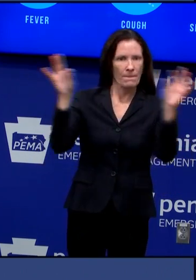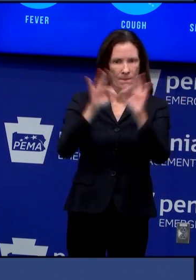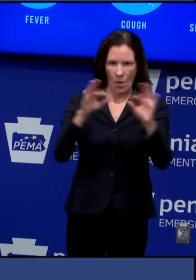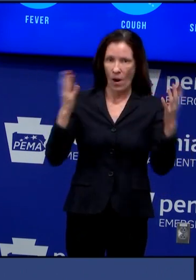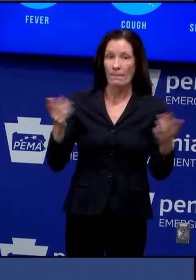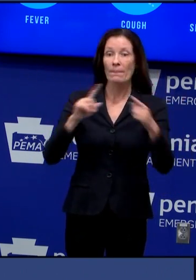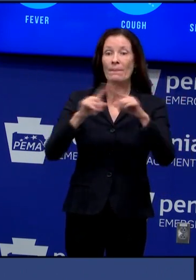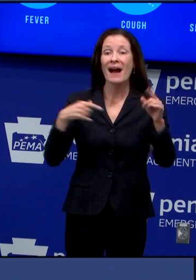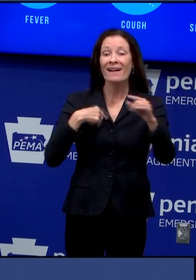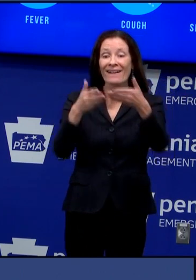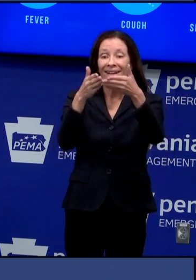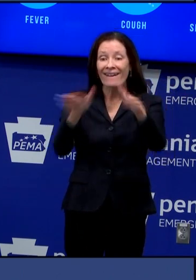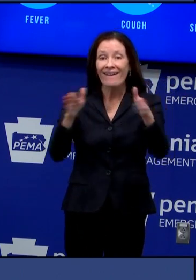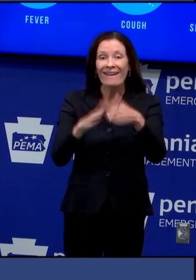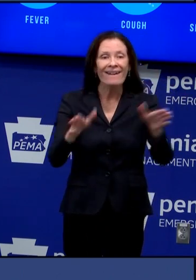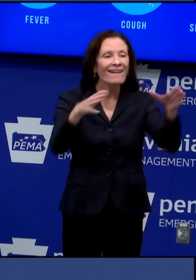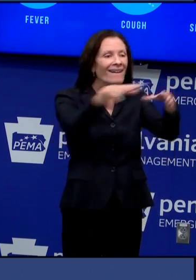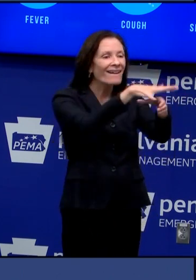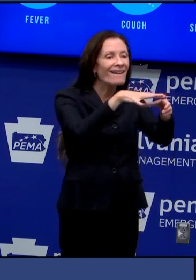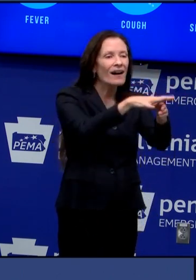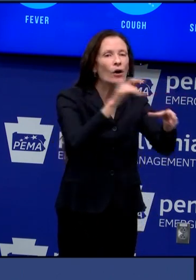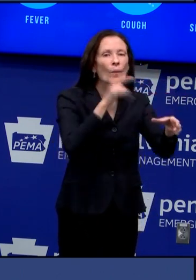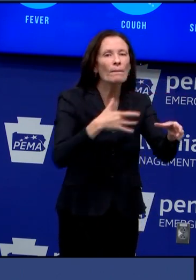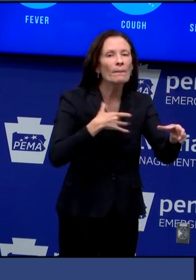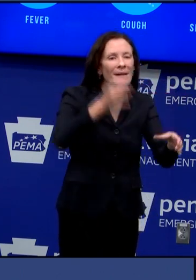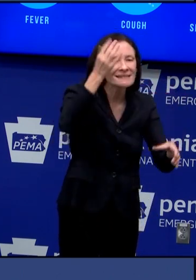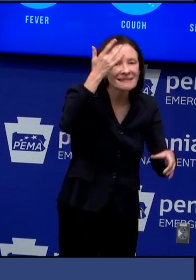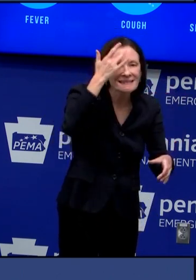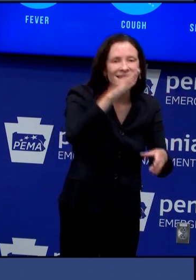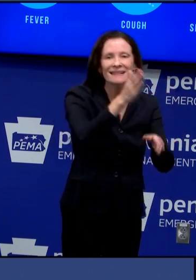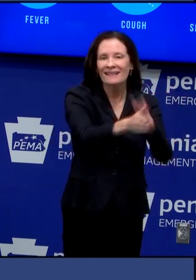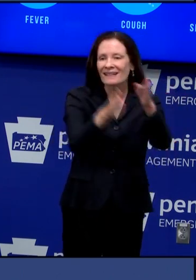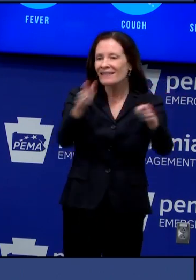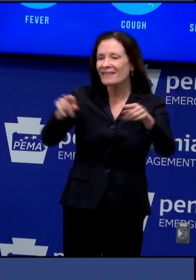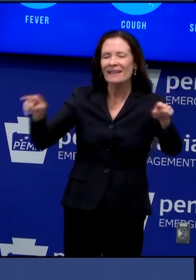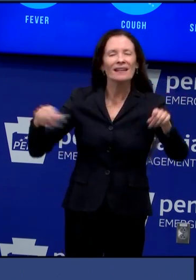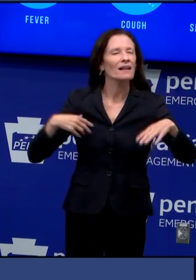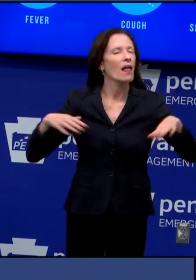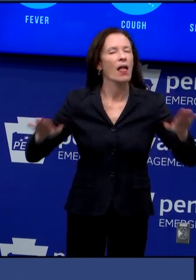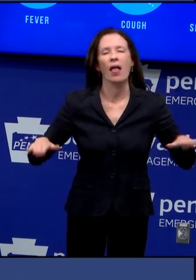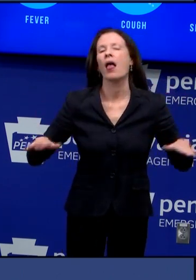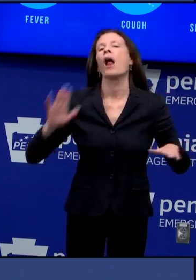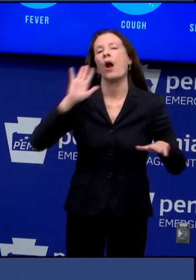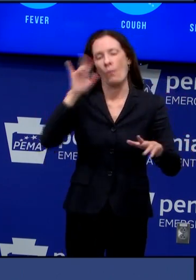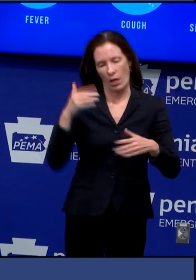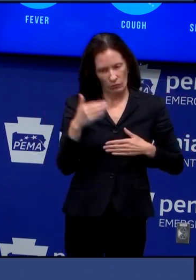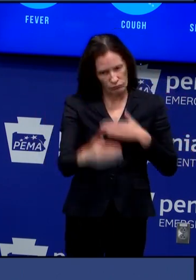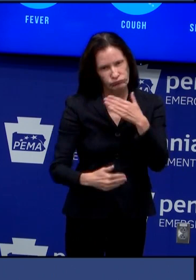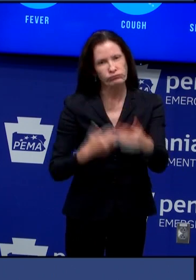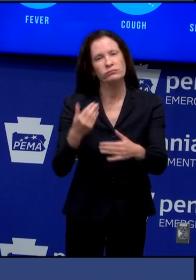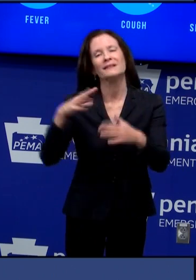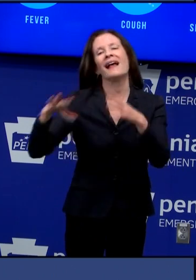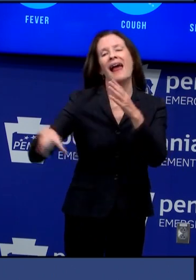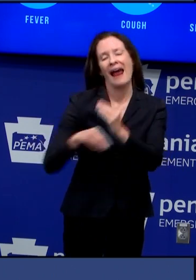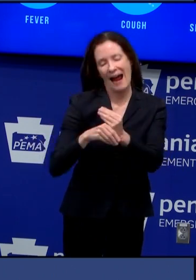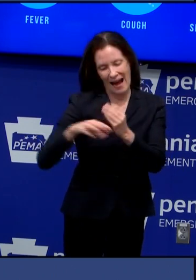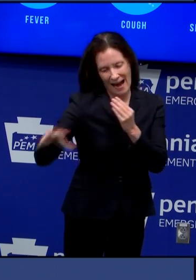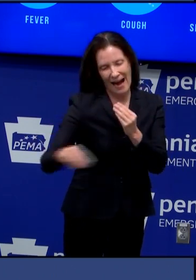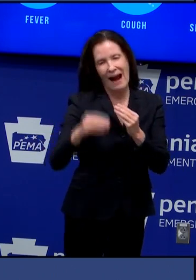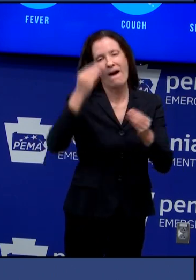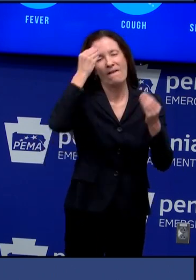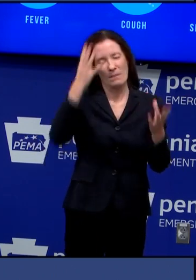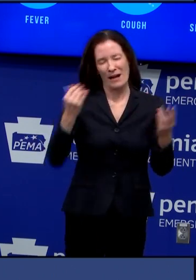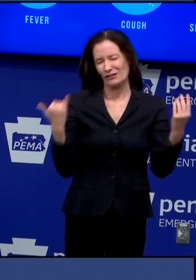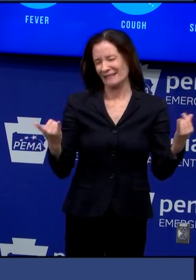far more and more organizations are doing that not as many as we would like and so we'll continue to work on it there'll be a